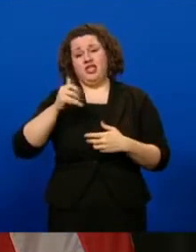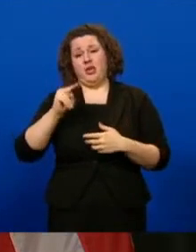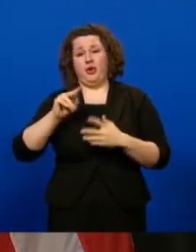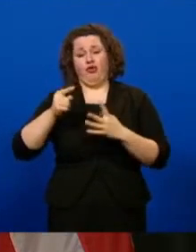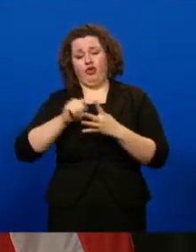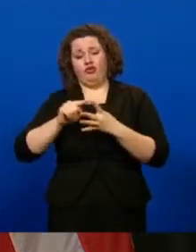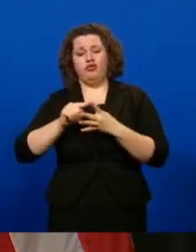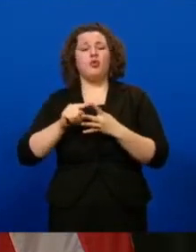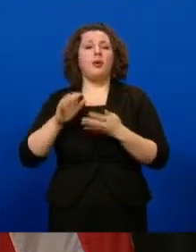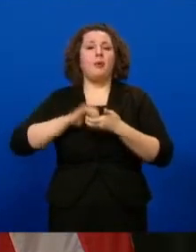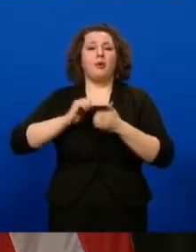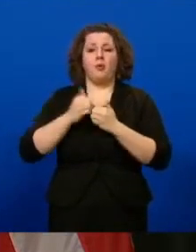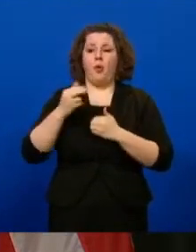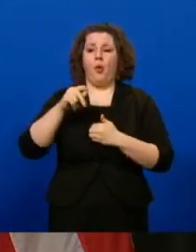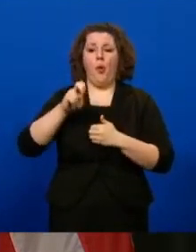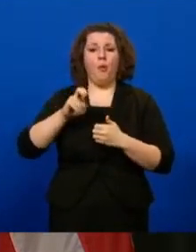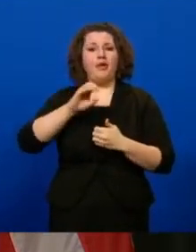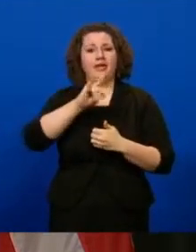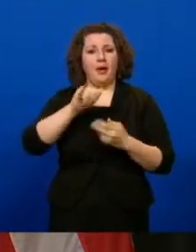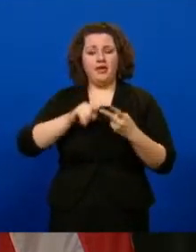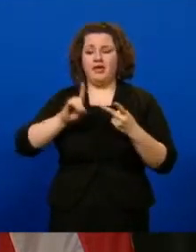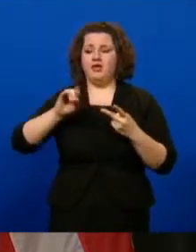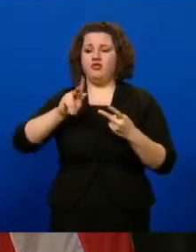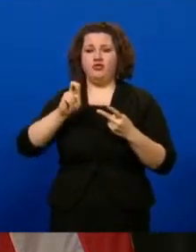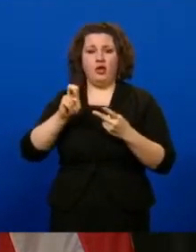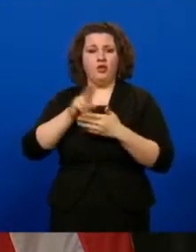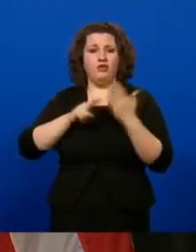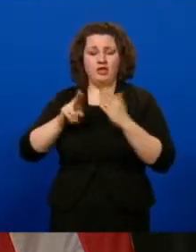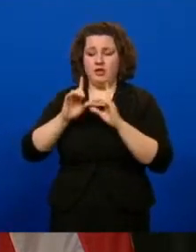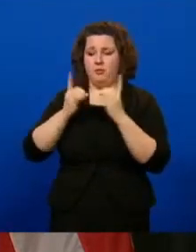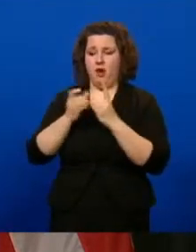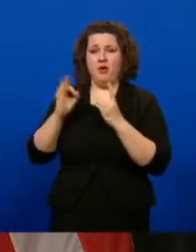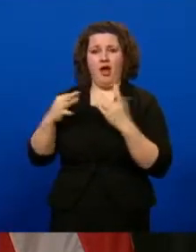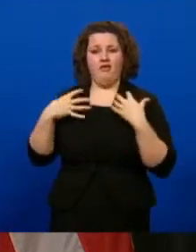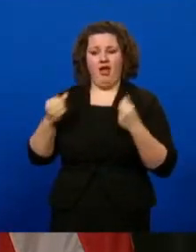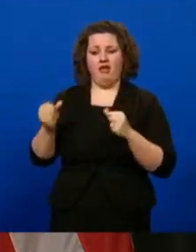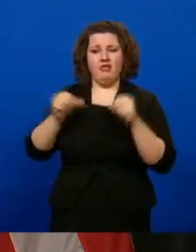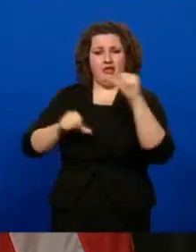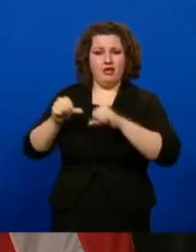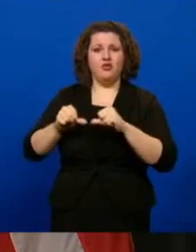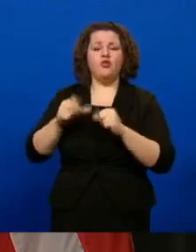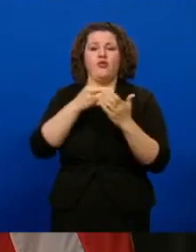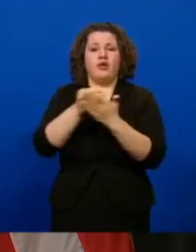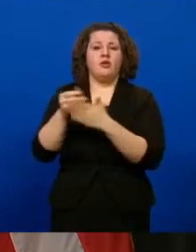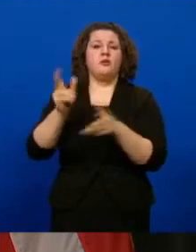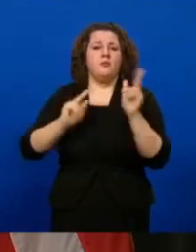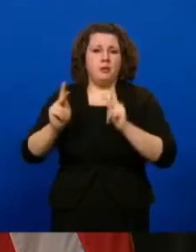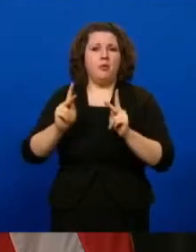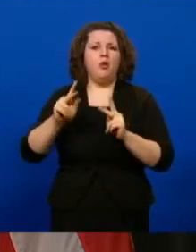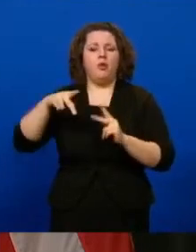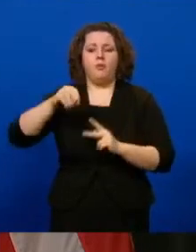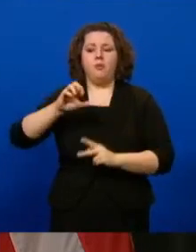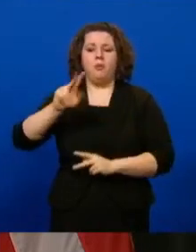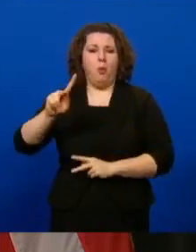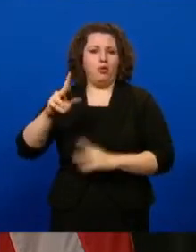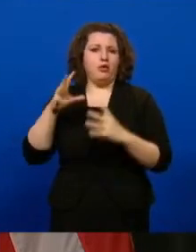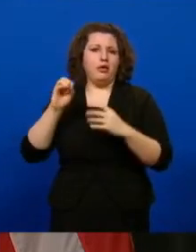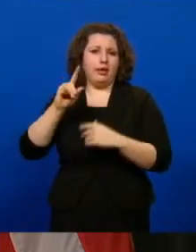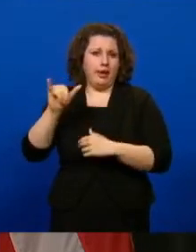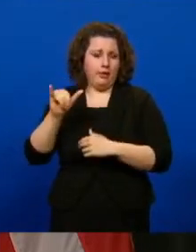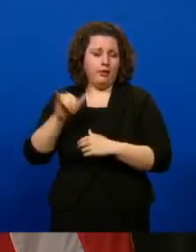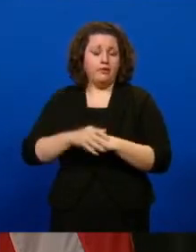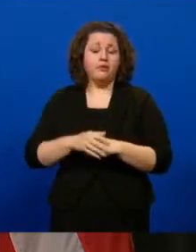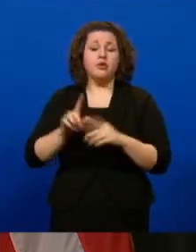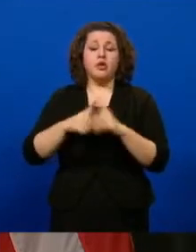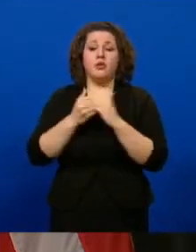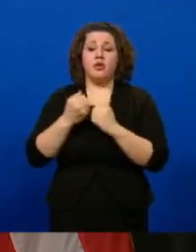and Drake University's College of Pharmacy and Health Sciences to vaccinate those in the expanded health care worker group in Polk County. We